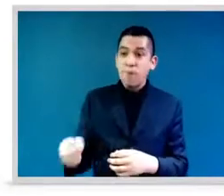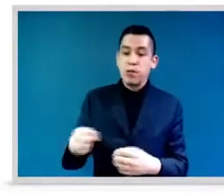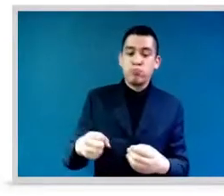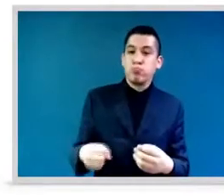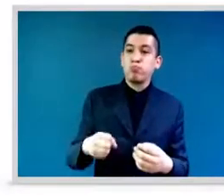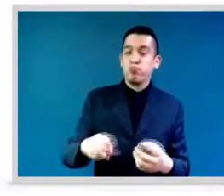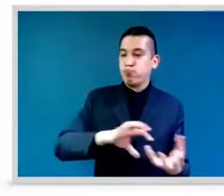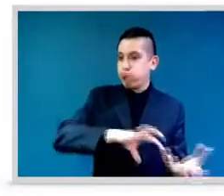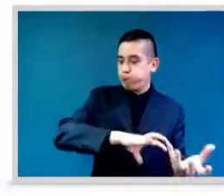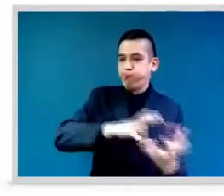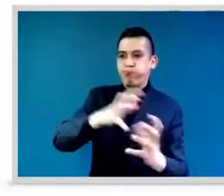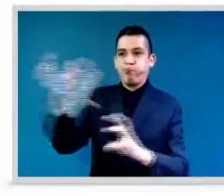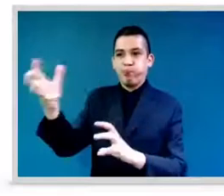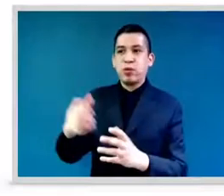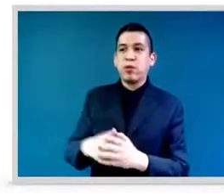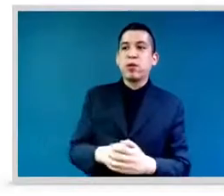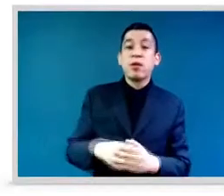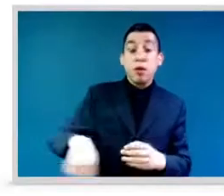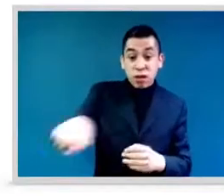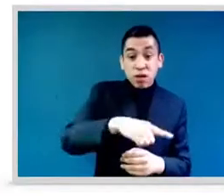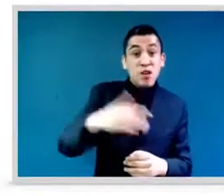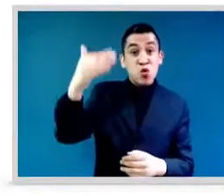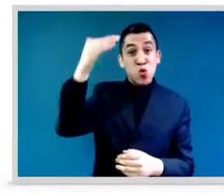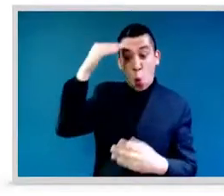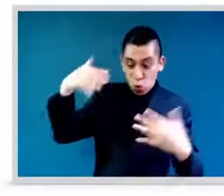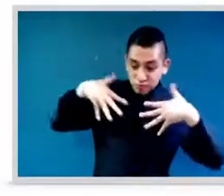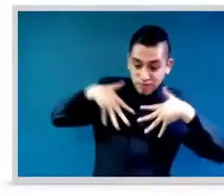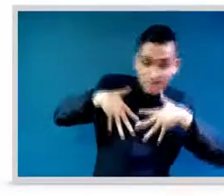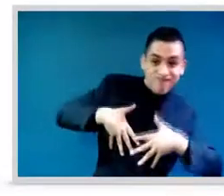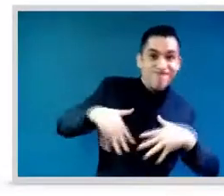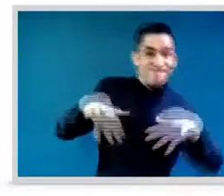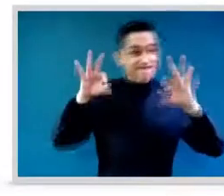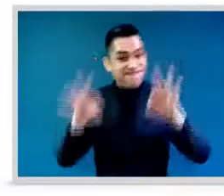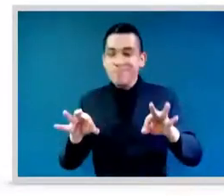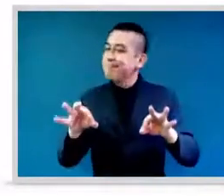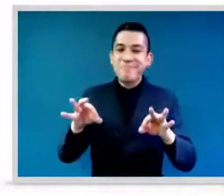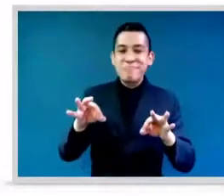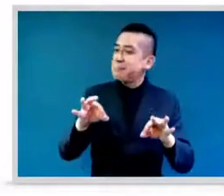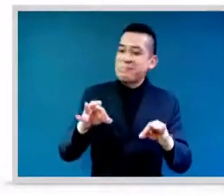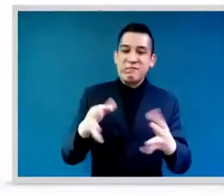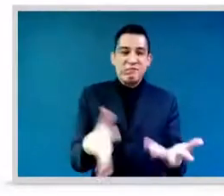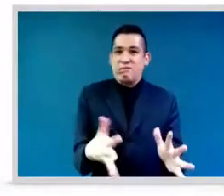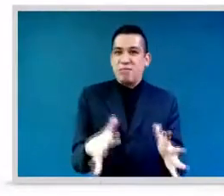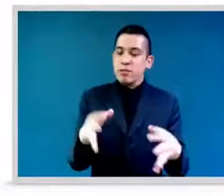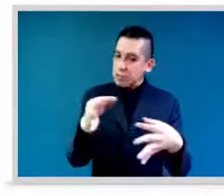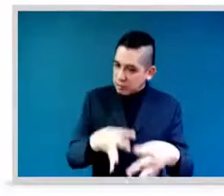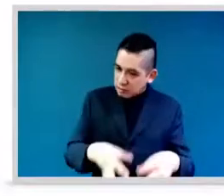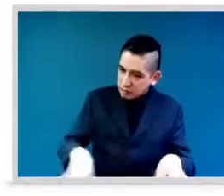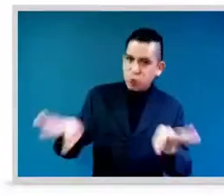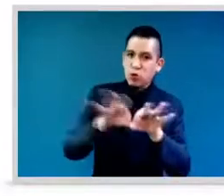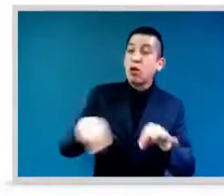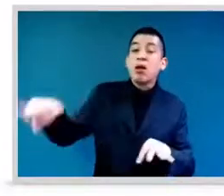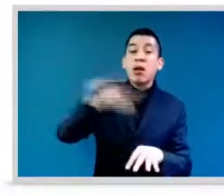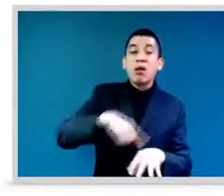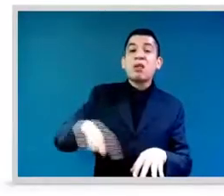voices are amplified, but they don't really have the actual resources. They can't generate that momentum that we're asking for to be part of that decision-making